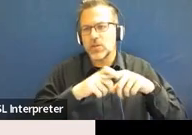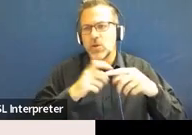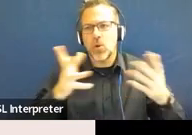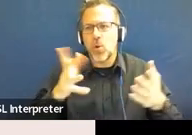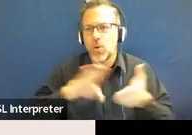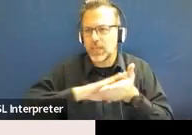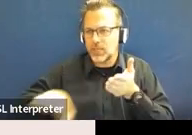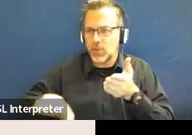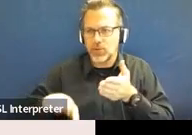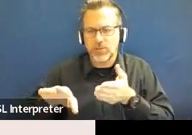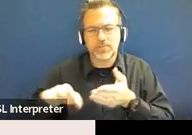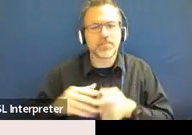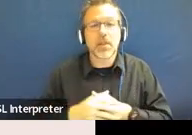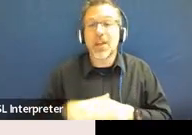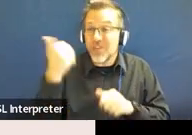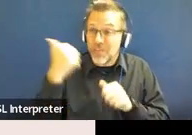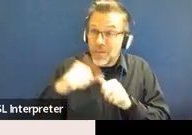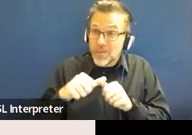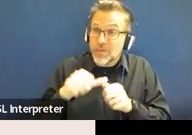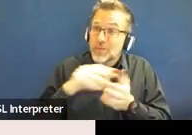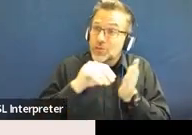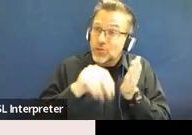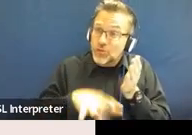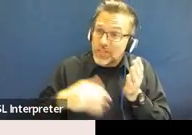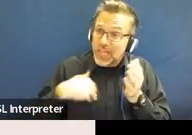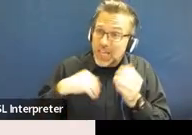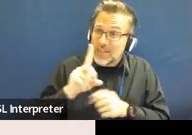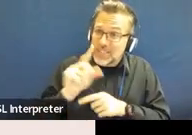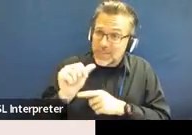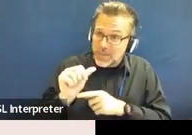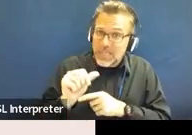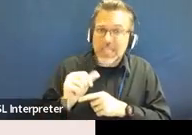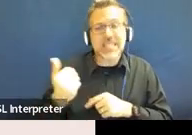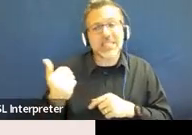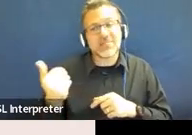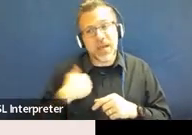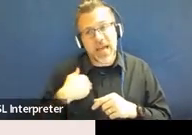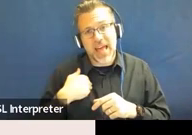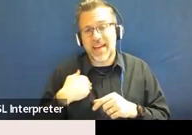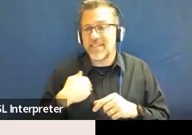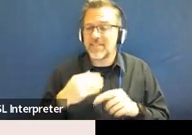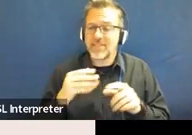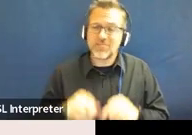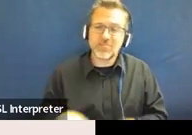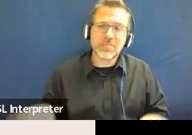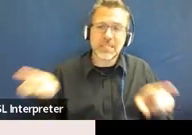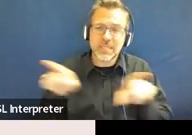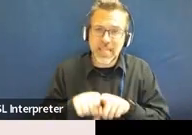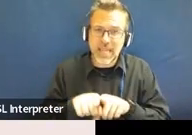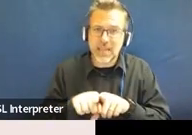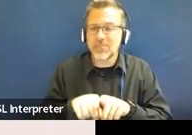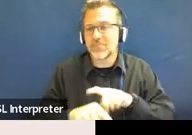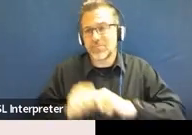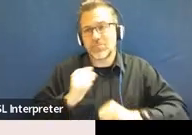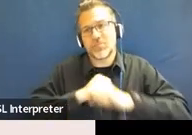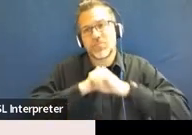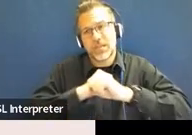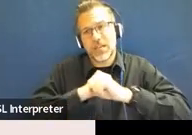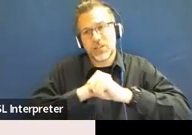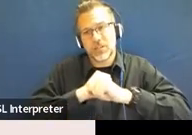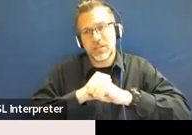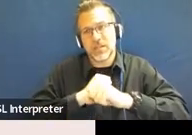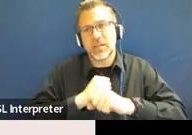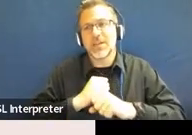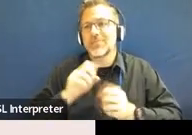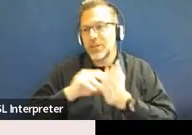you really want to remember that children with disabilities are entitled to the same disciplinary protections as students without a